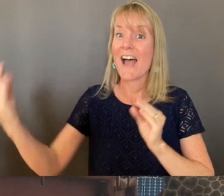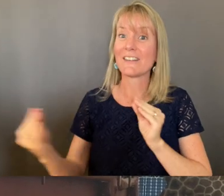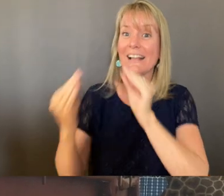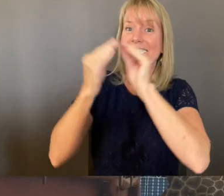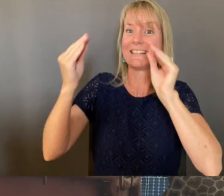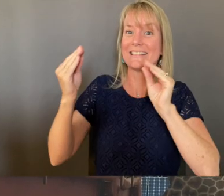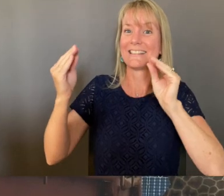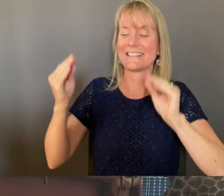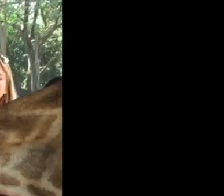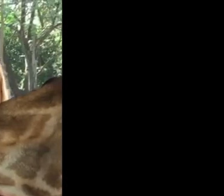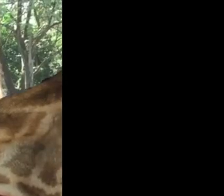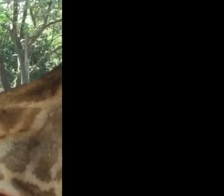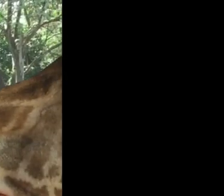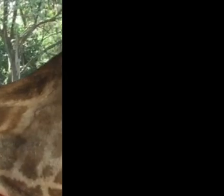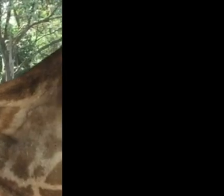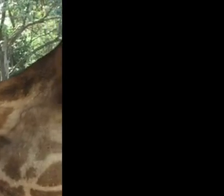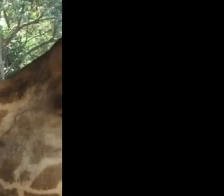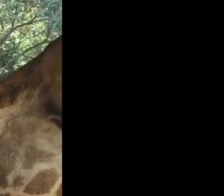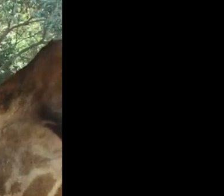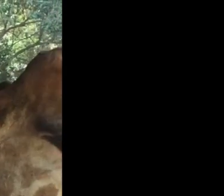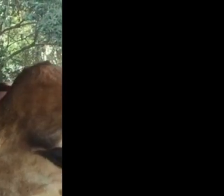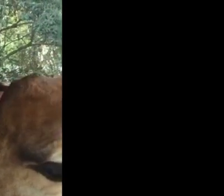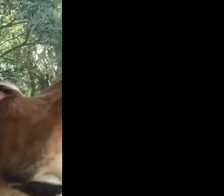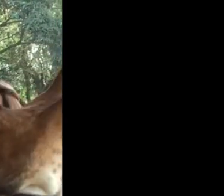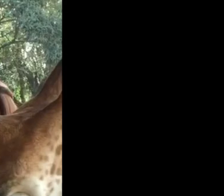the opportunity to get a kiss from her.